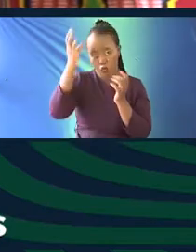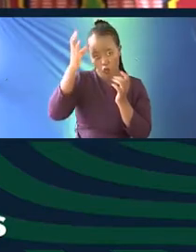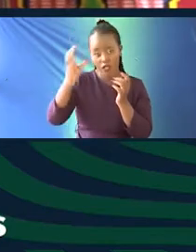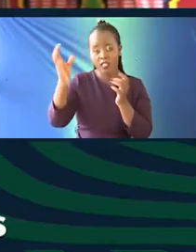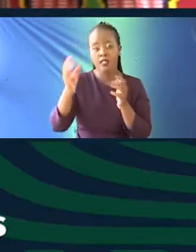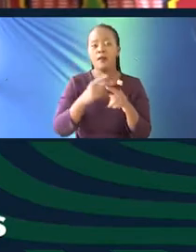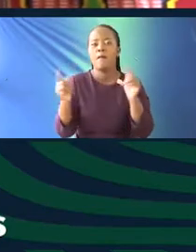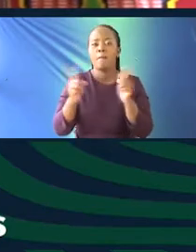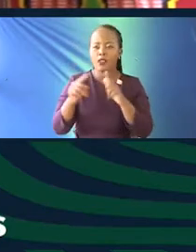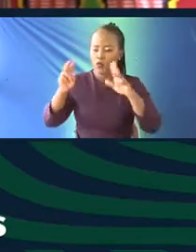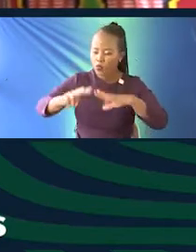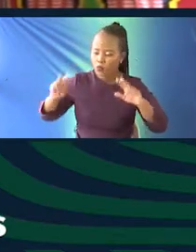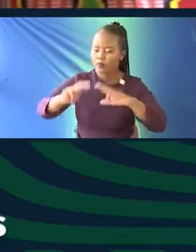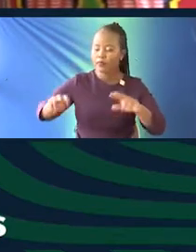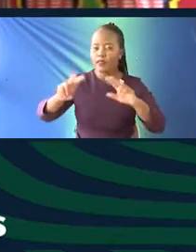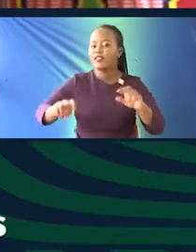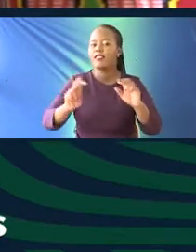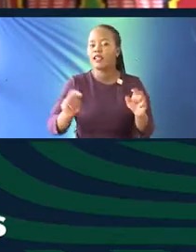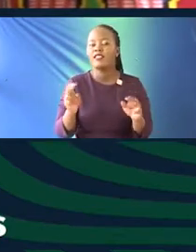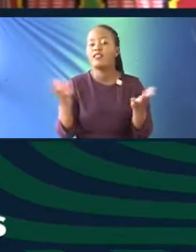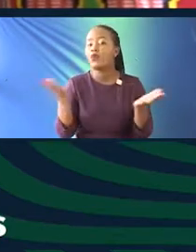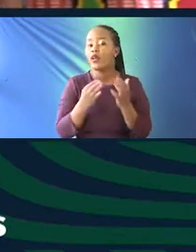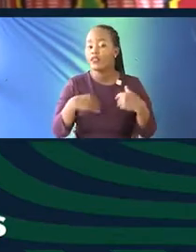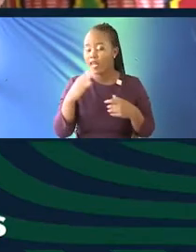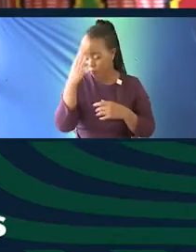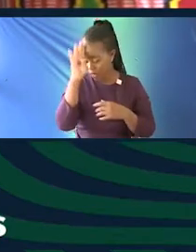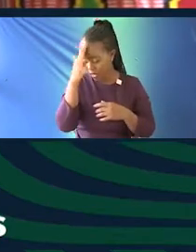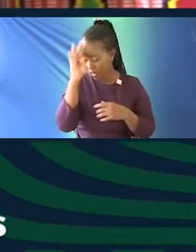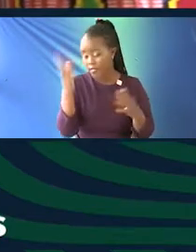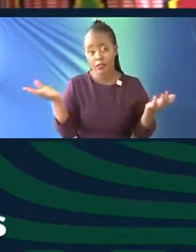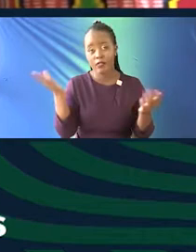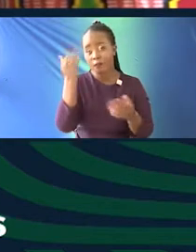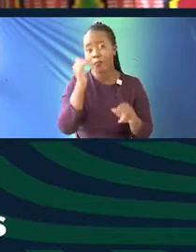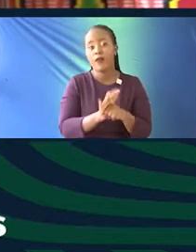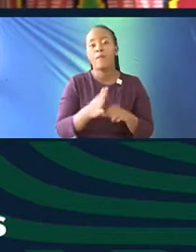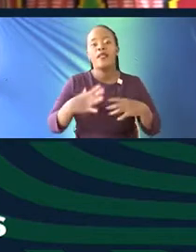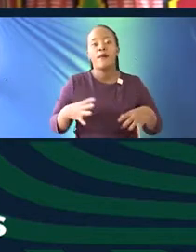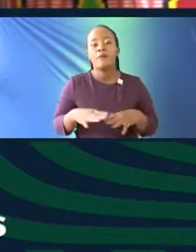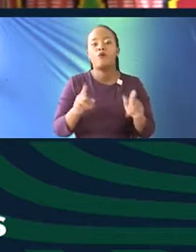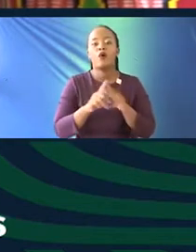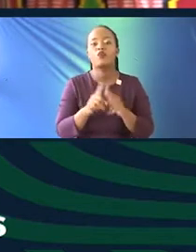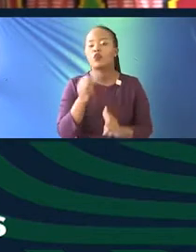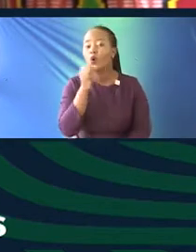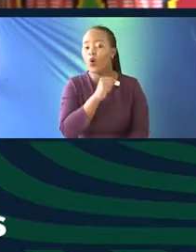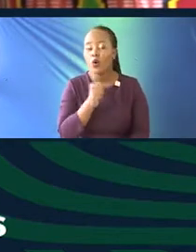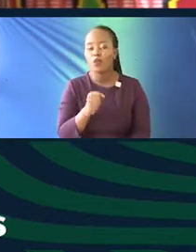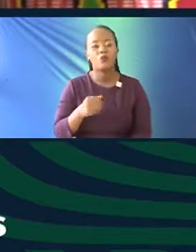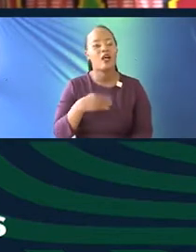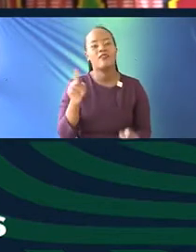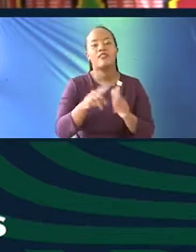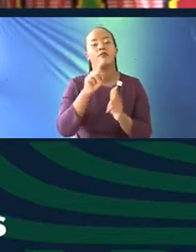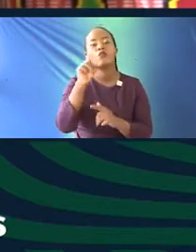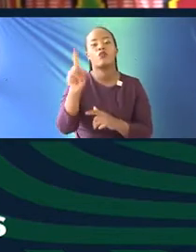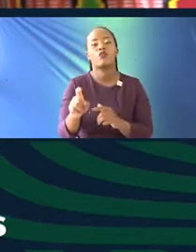but digging out things that they have questions about. Because people their age are also going to have, likely, the same questions they